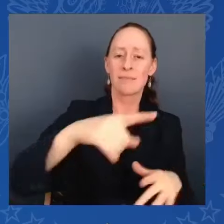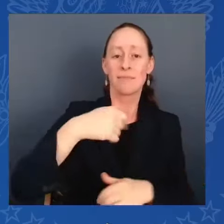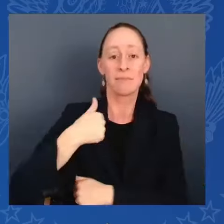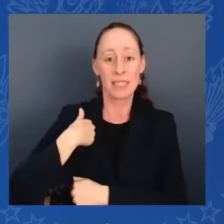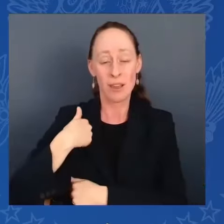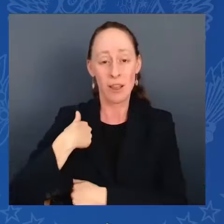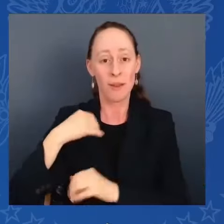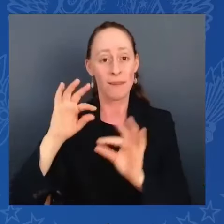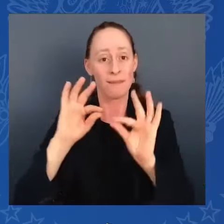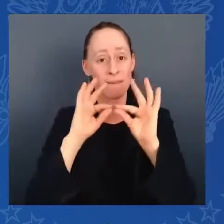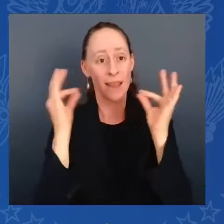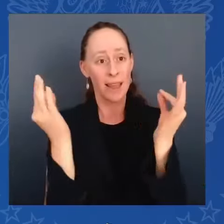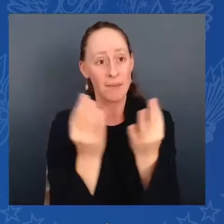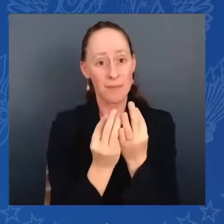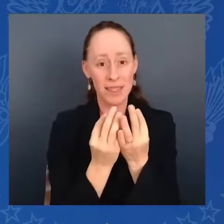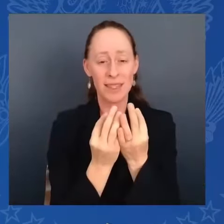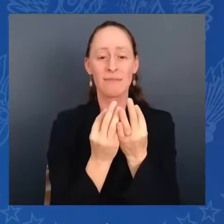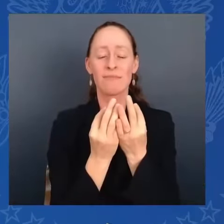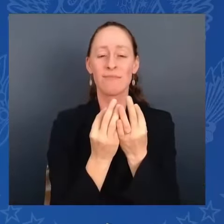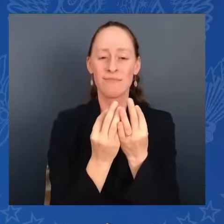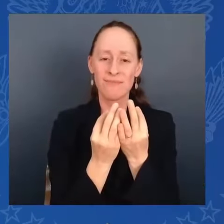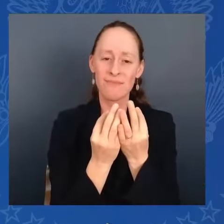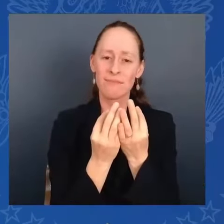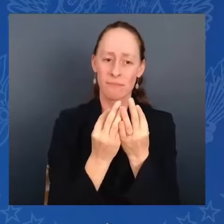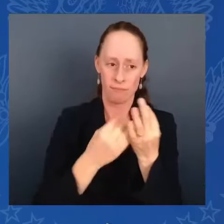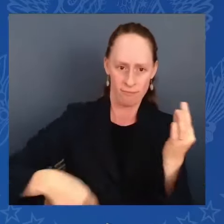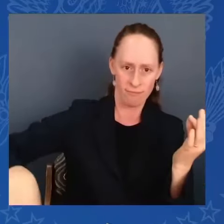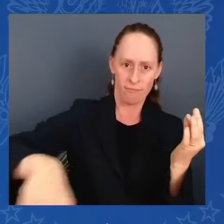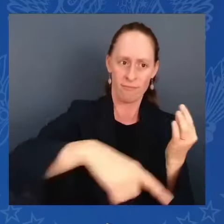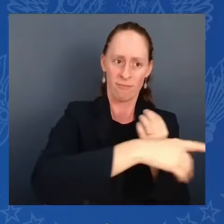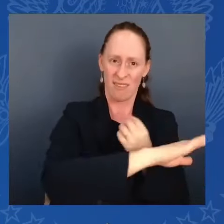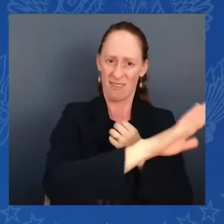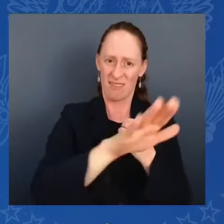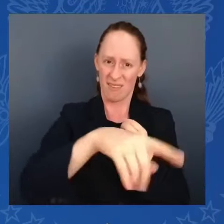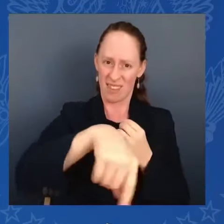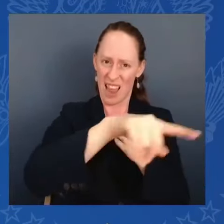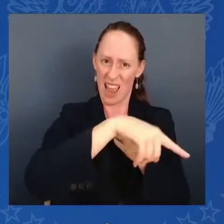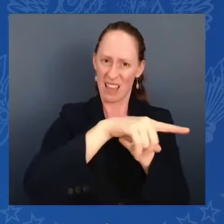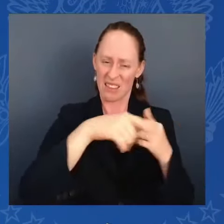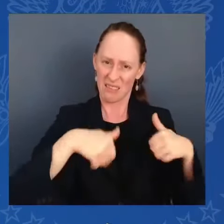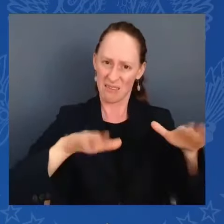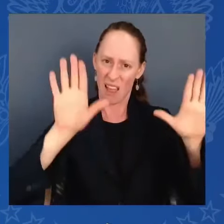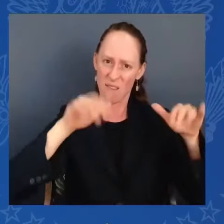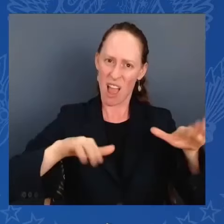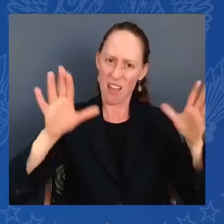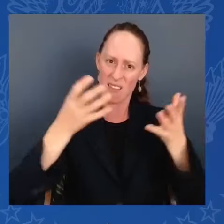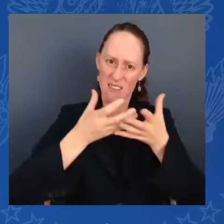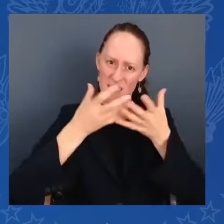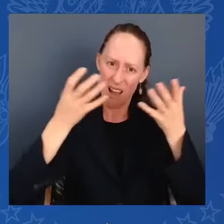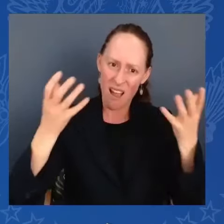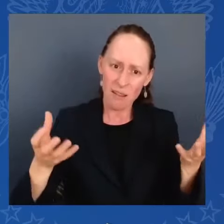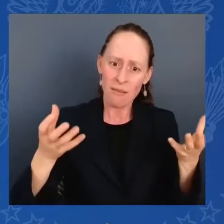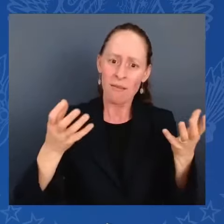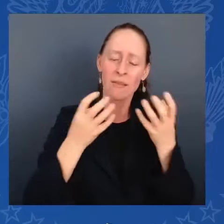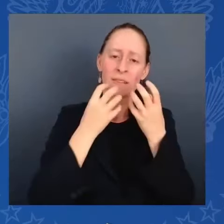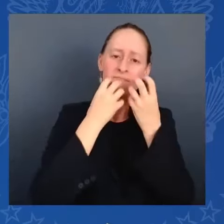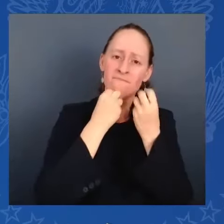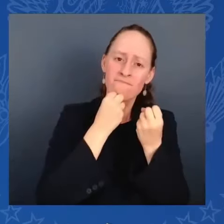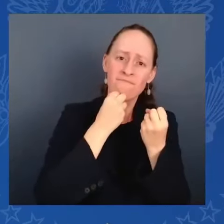themselves for the sake of this nation, along with the sacrifices made by their loved ones who are spread across the world.